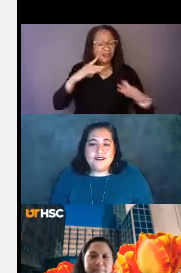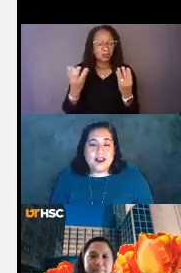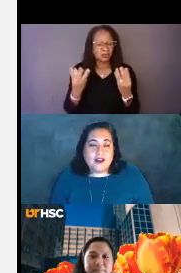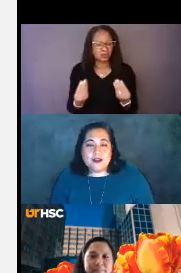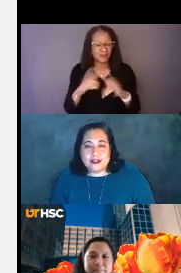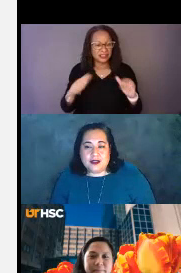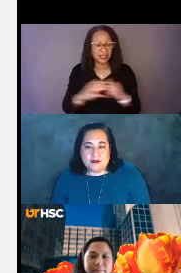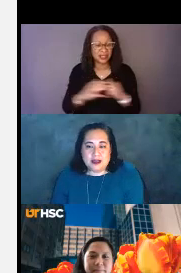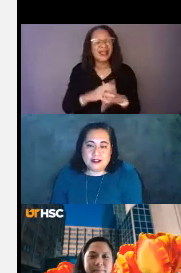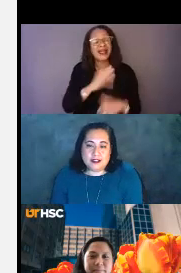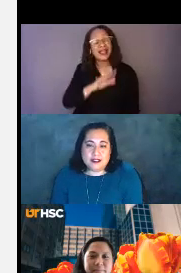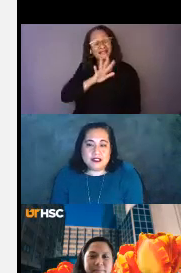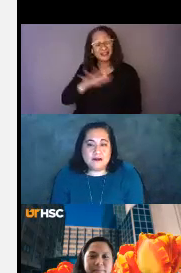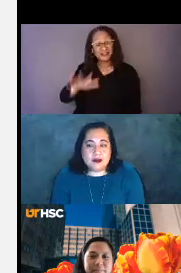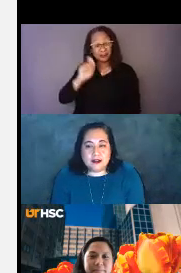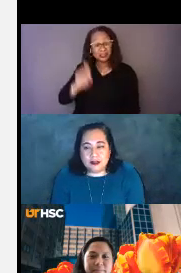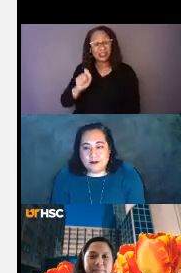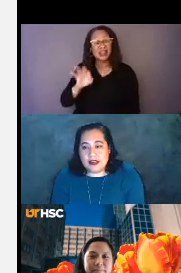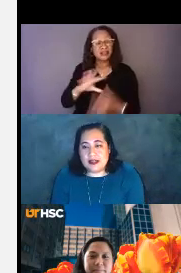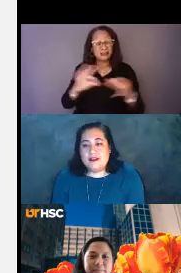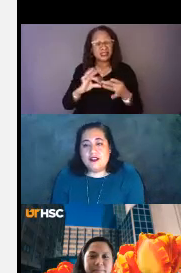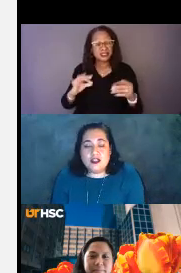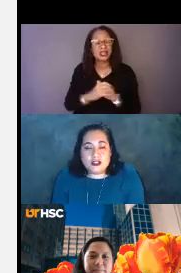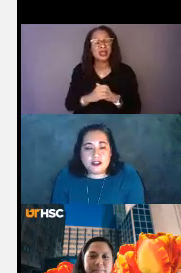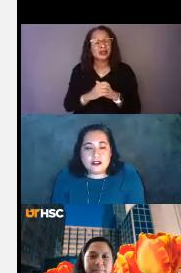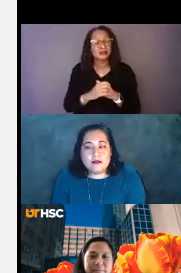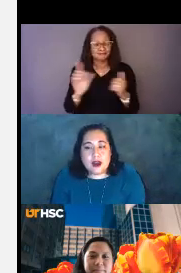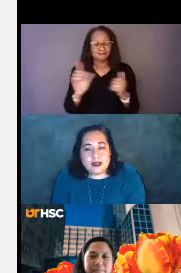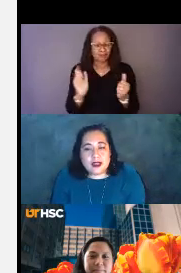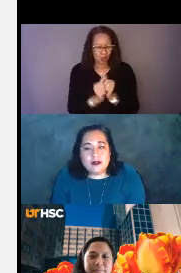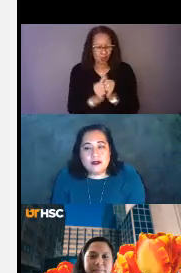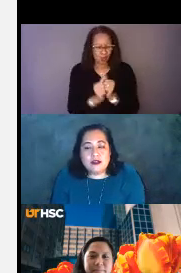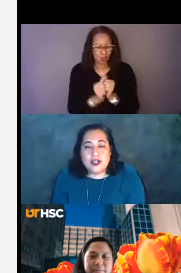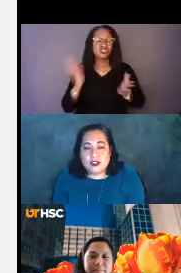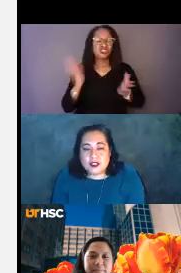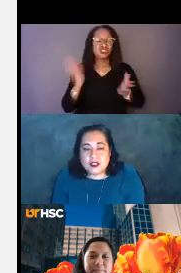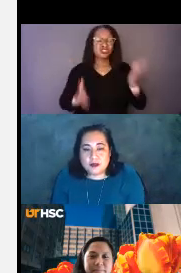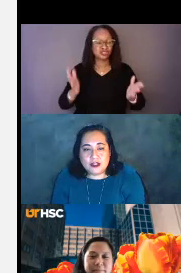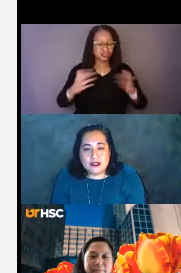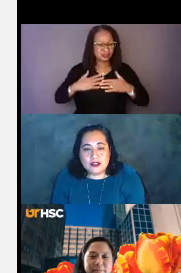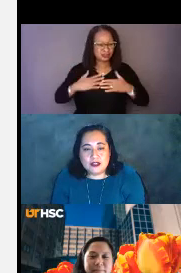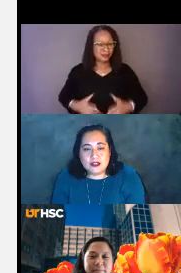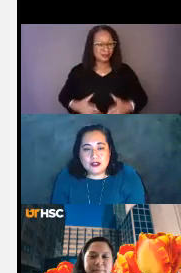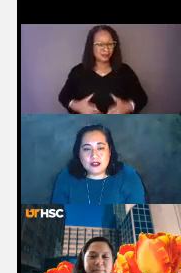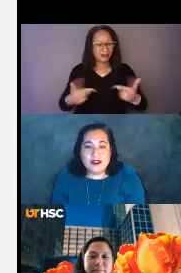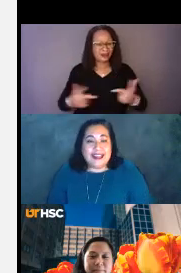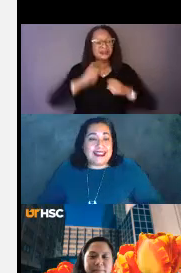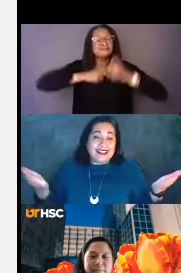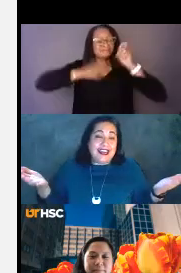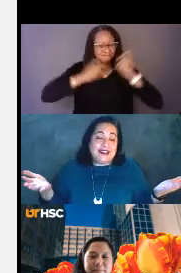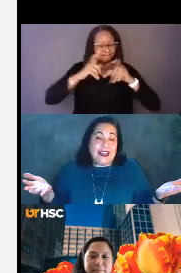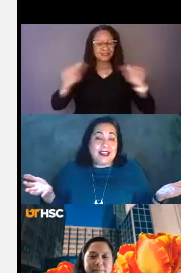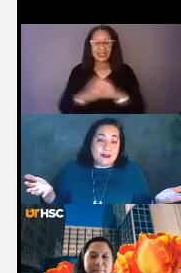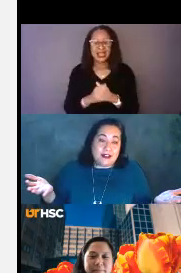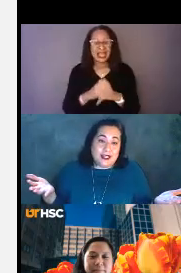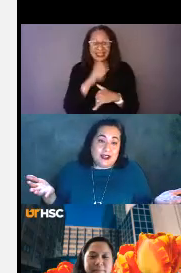55% of the message is conveyed in gestures, body language, facial expressions, etc. That's not